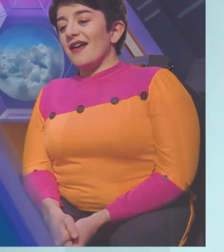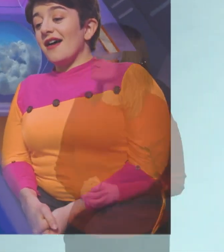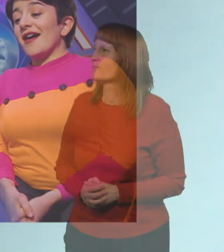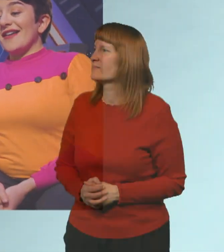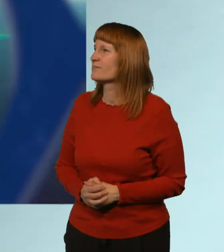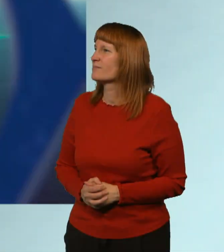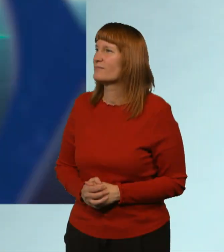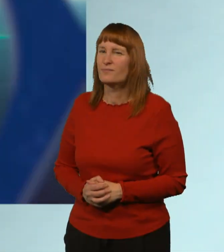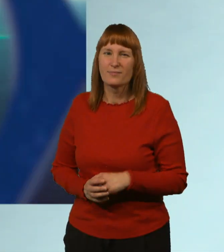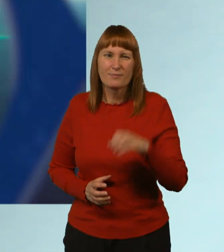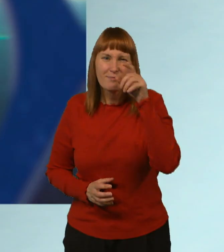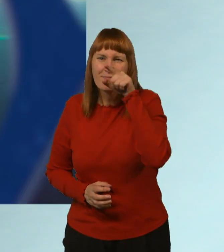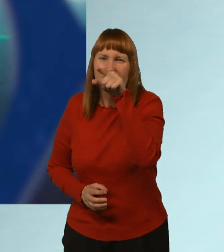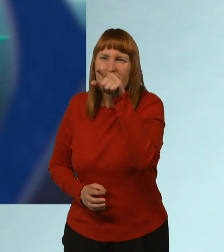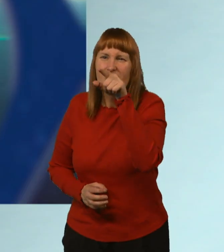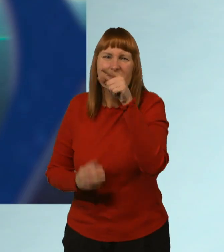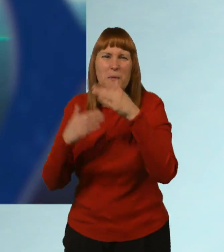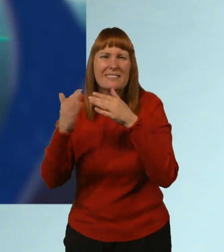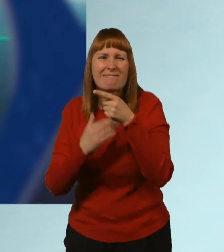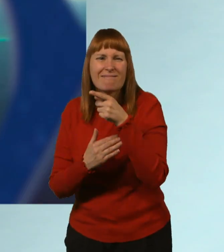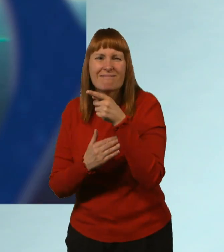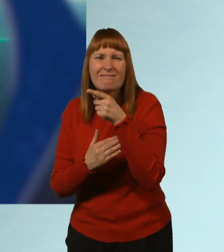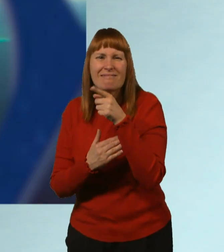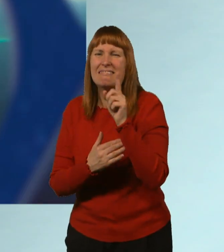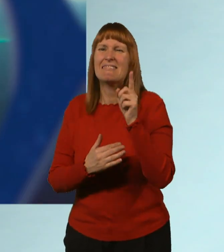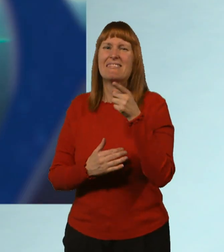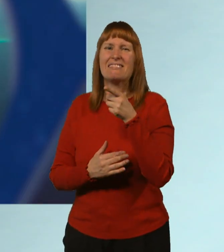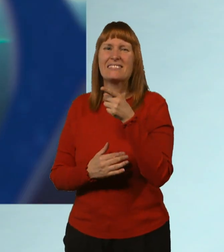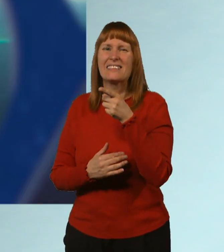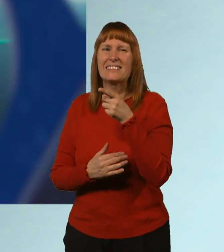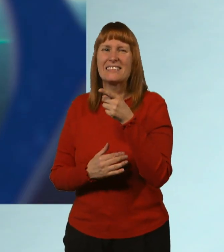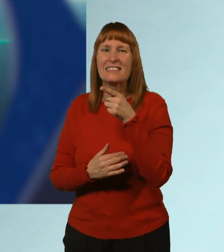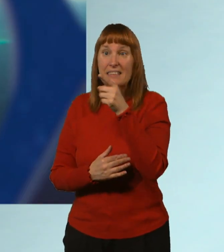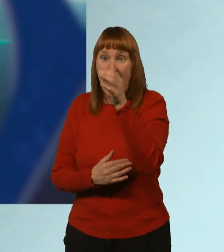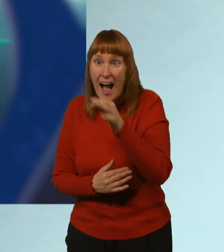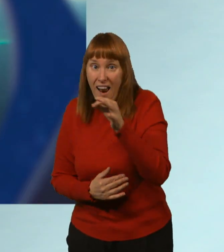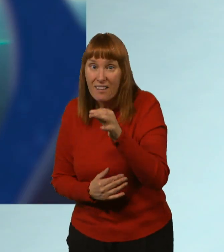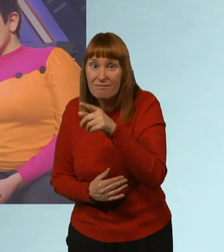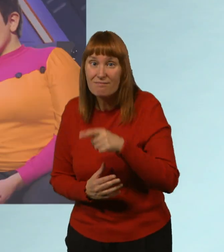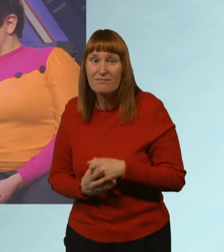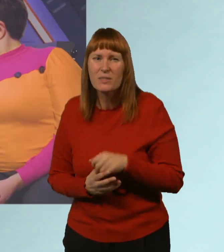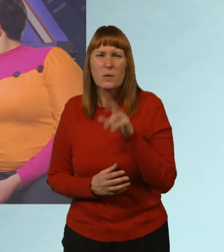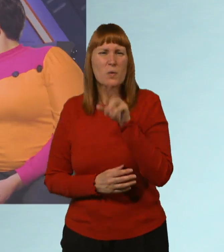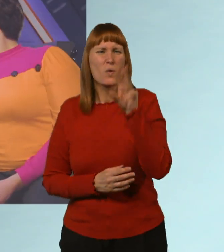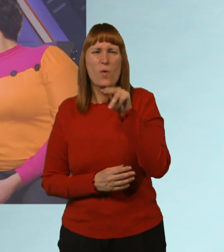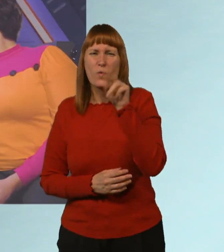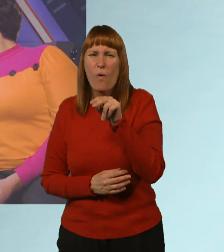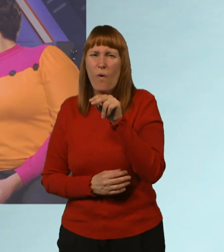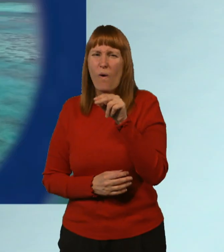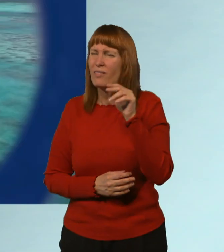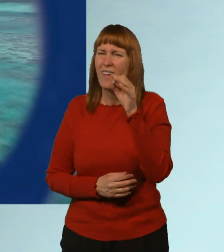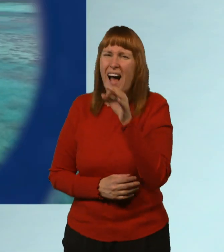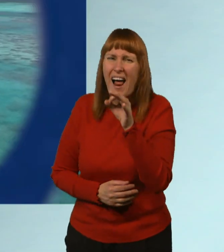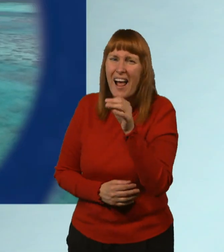Look down there. What is that? It's an island, Zoom. No, no, no. Not the island.